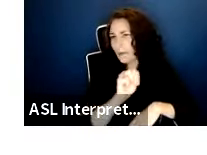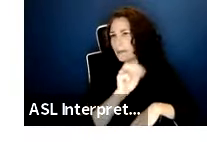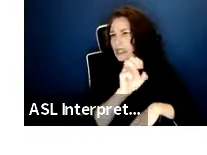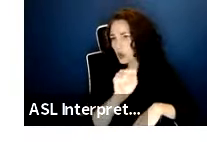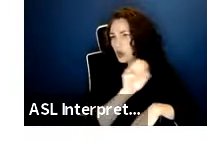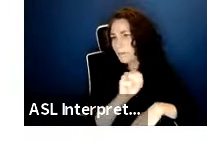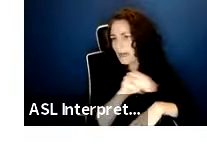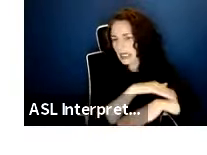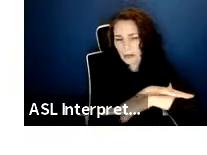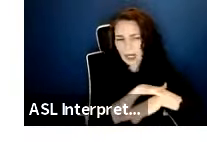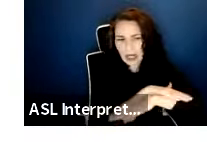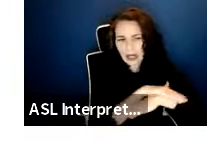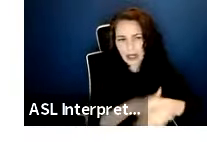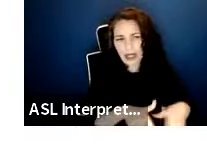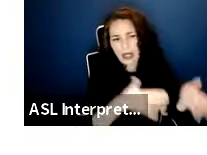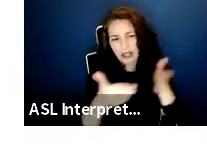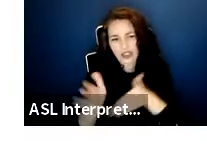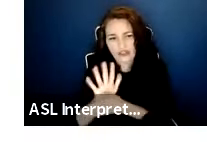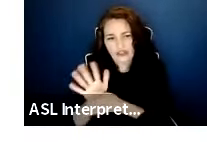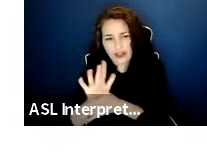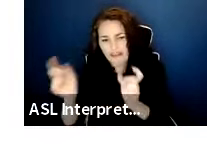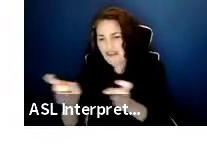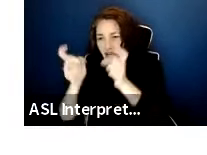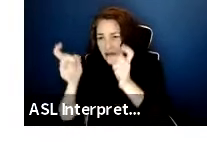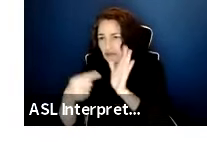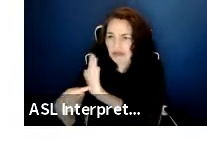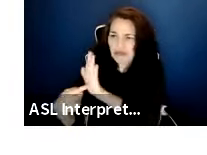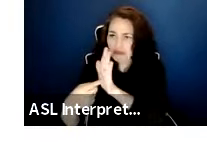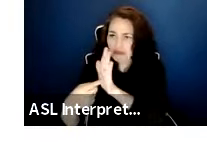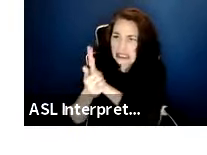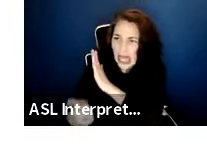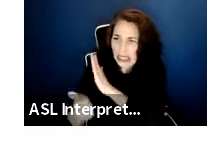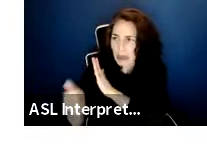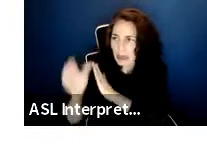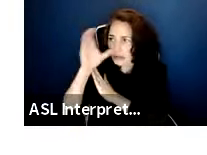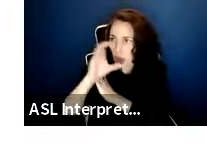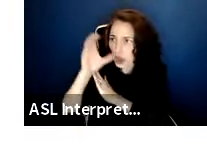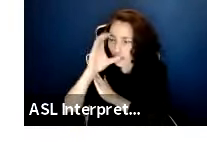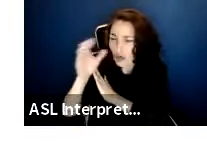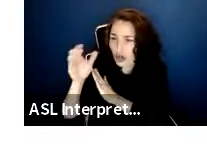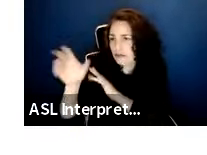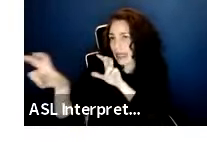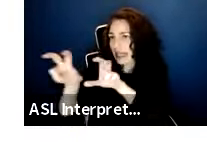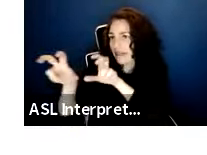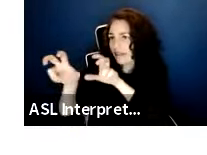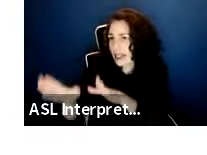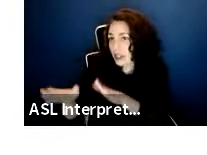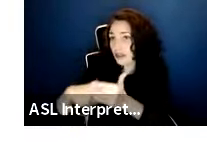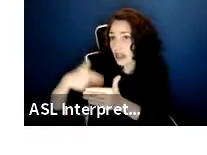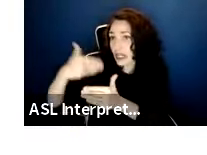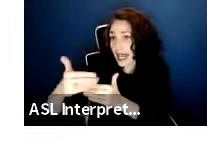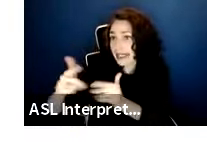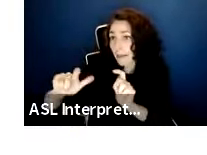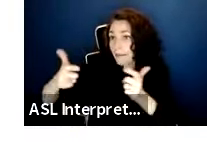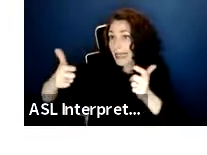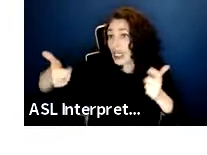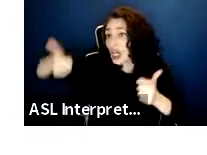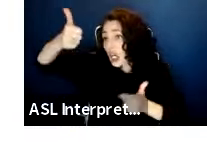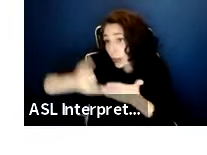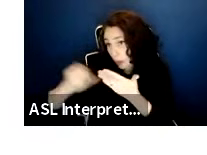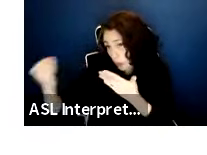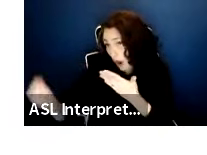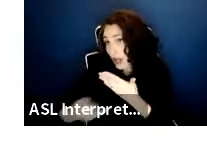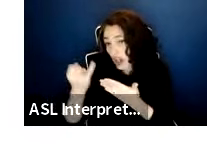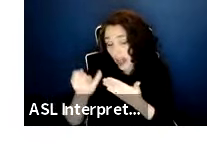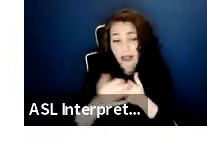be used for demo purposes to showcase your talent, maybe to attract investors for your next bigger project. They can be